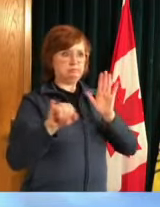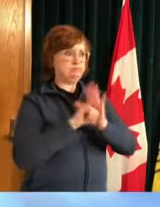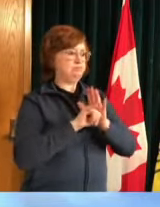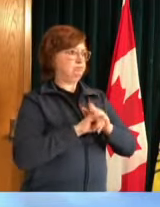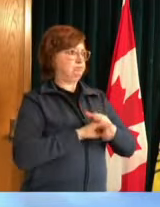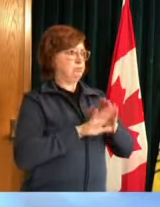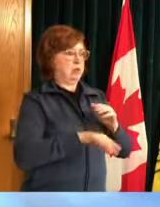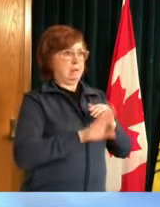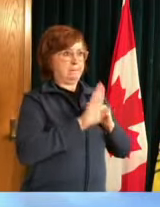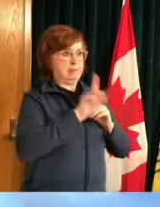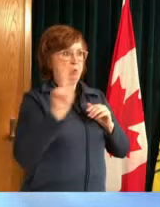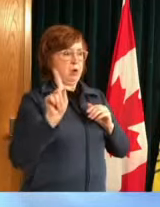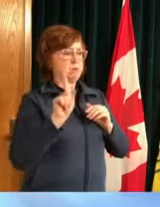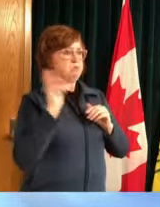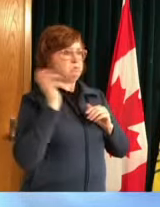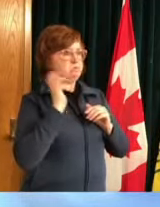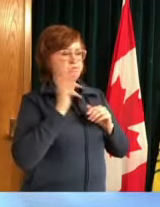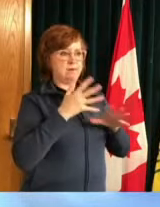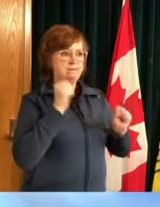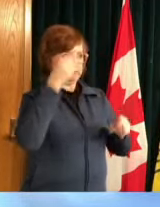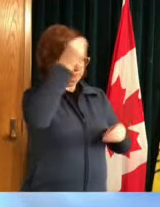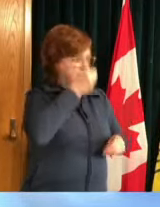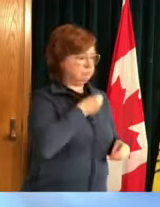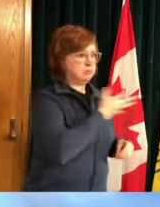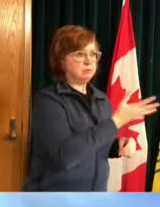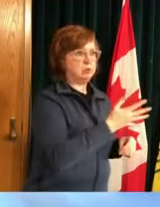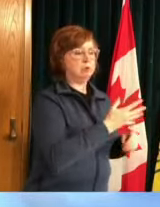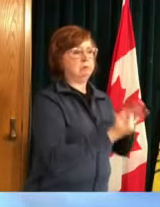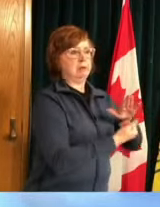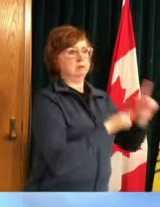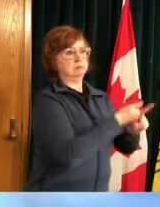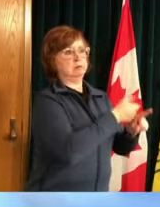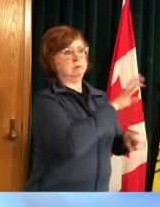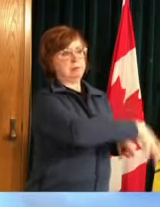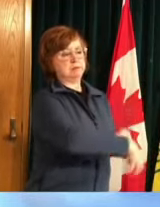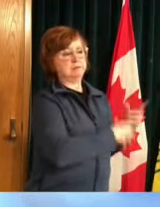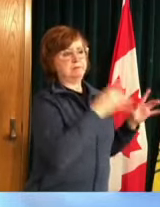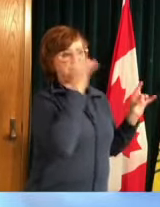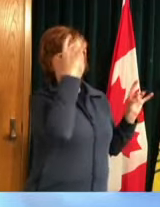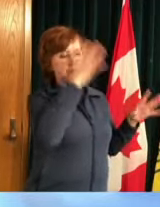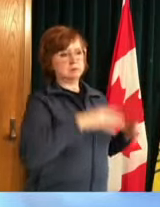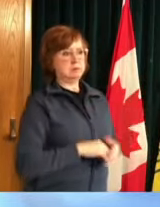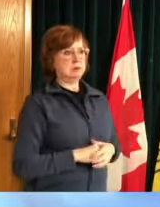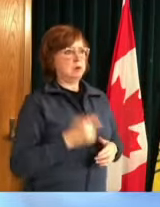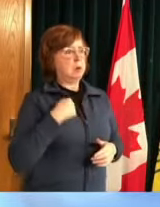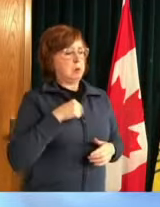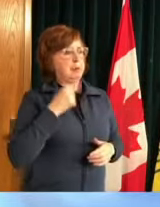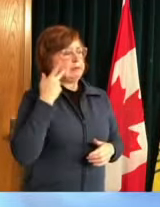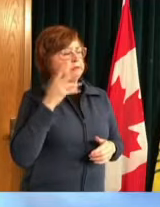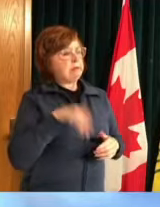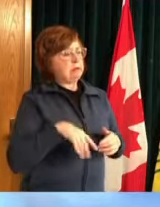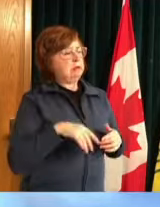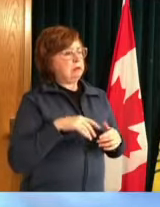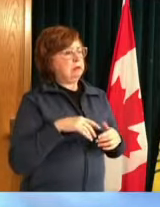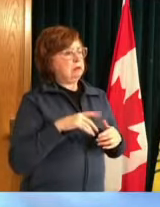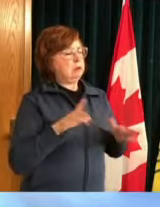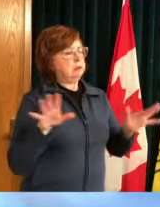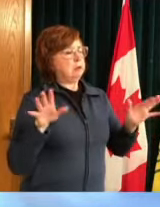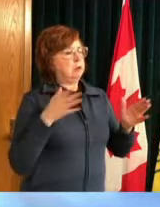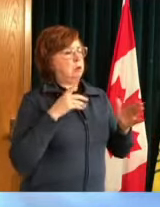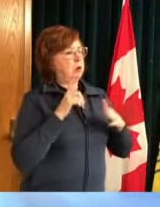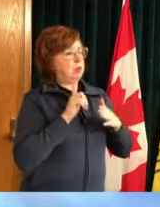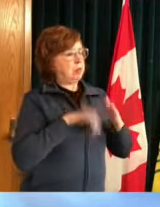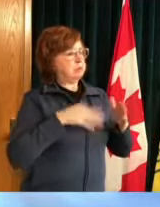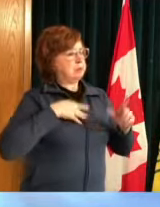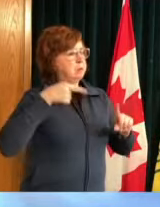it's confirmed to a rate of concern which in this case was p1 but it just speaks to how important it is for us to continue to follow all